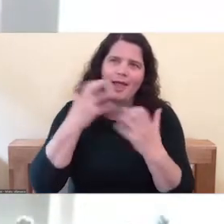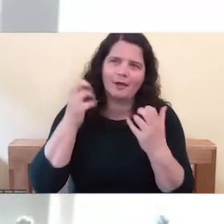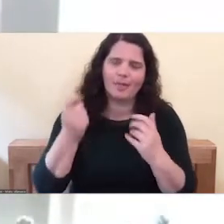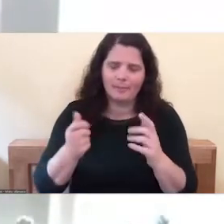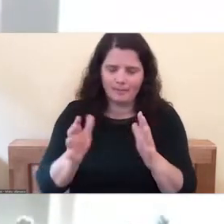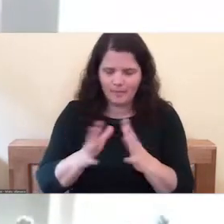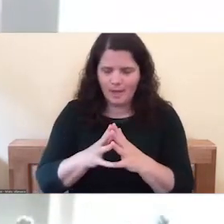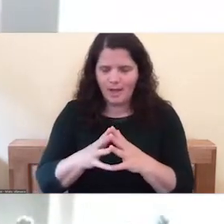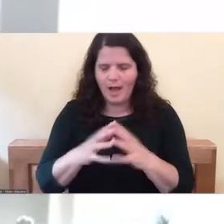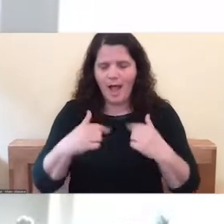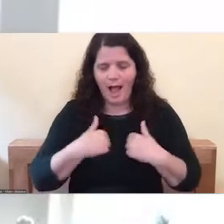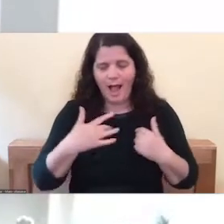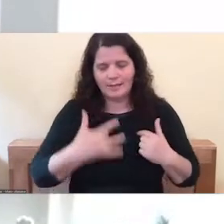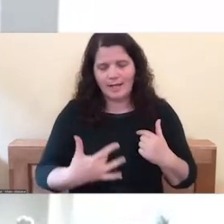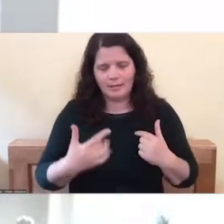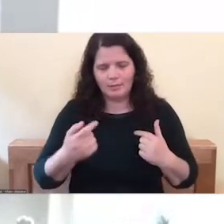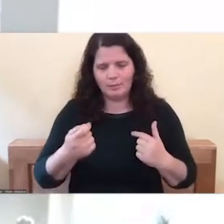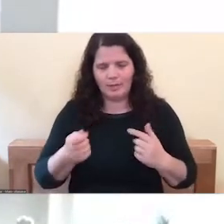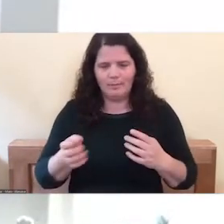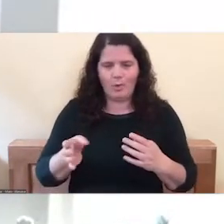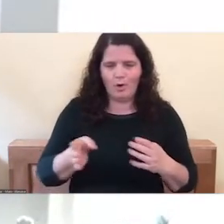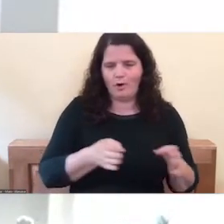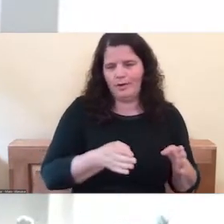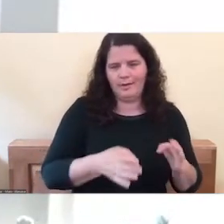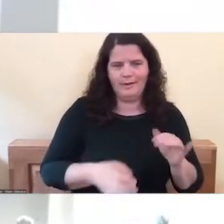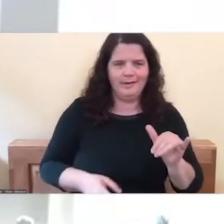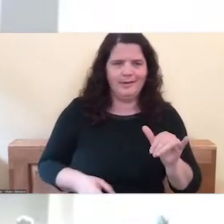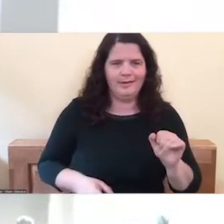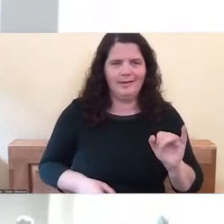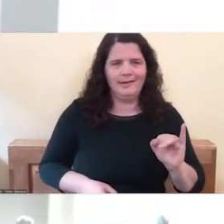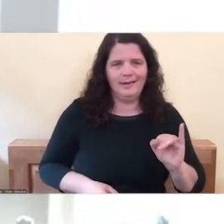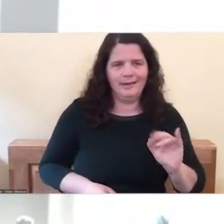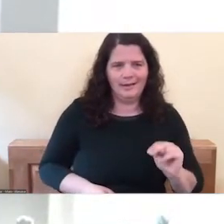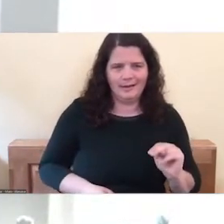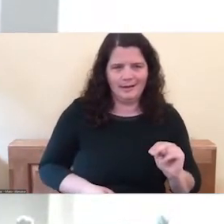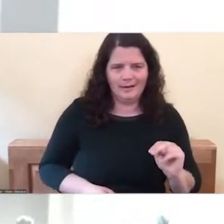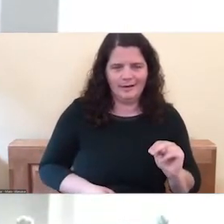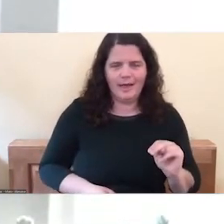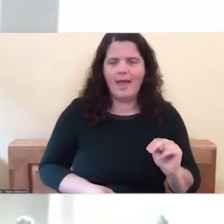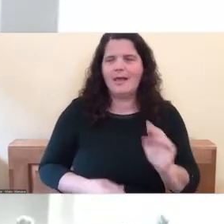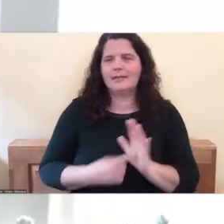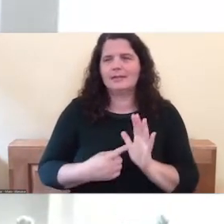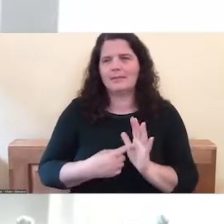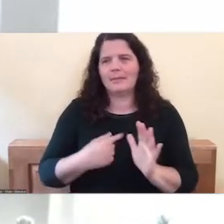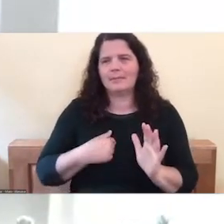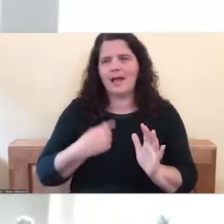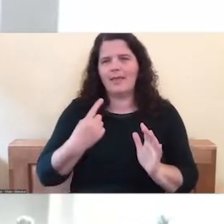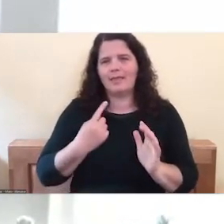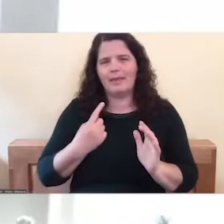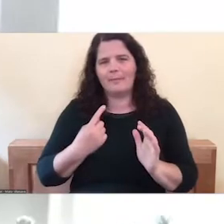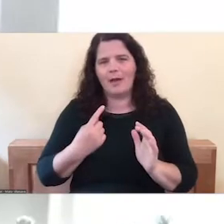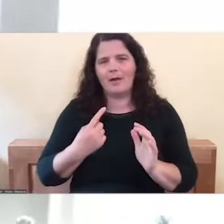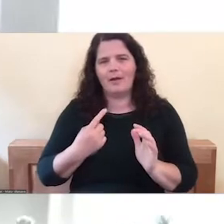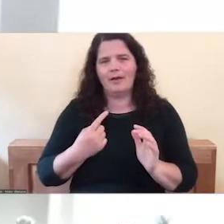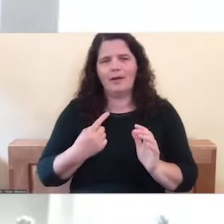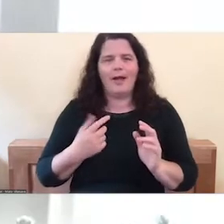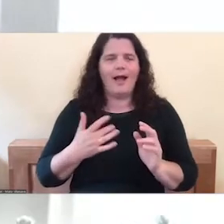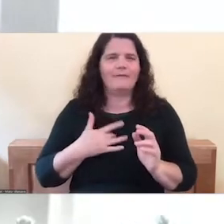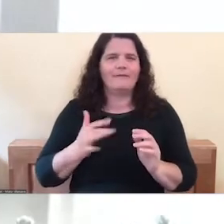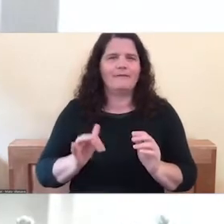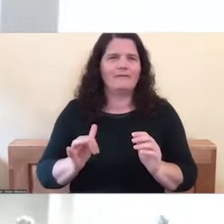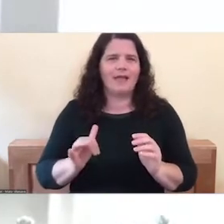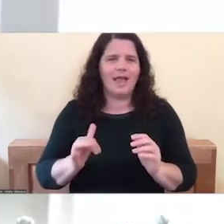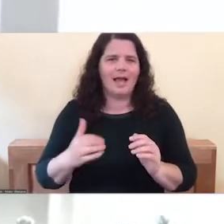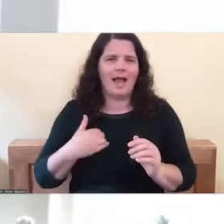more on the yin side of things, but, and sometimes I think about how, you know, I have a big lighter in one hand and a